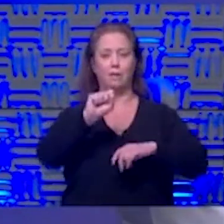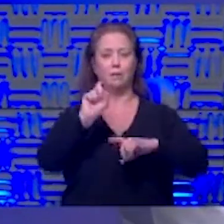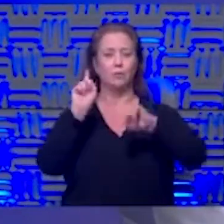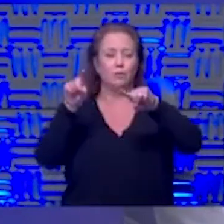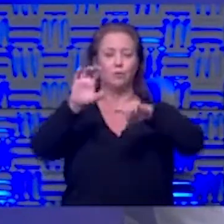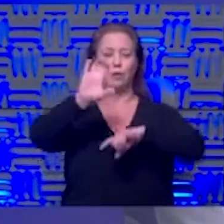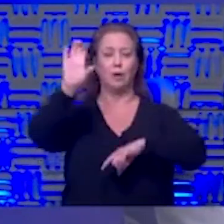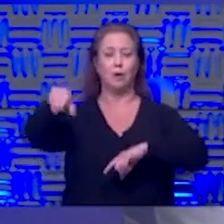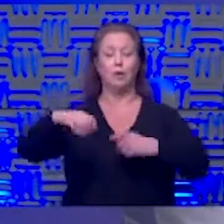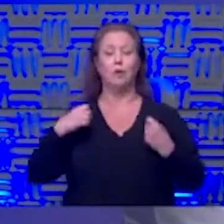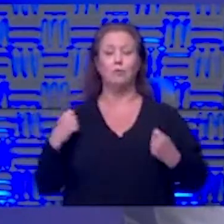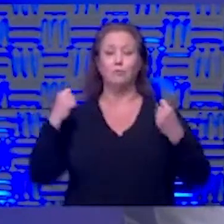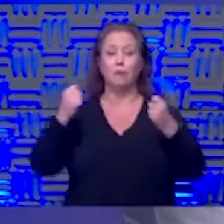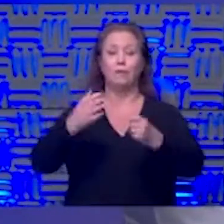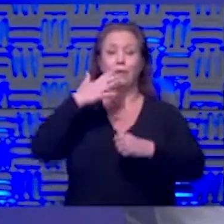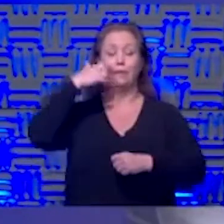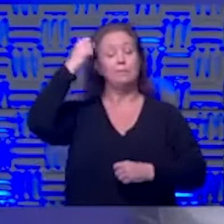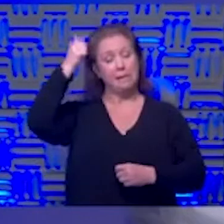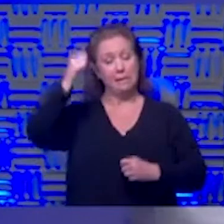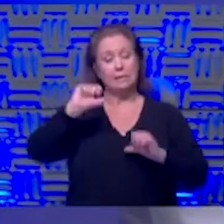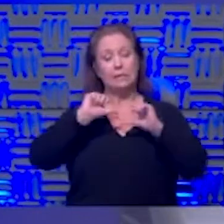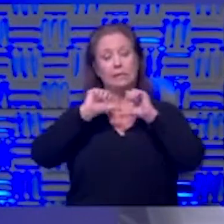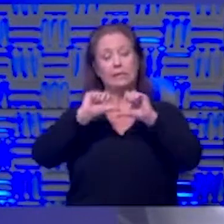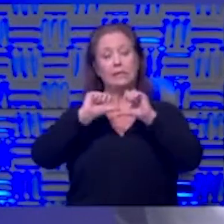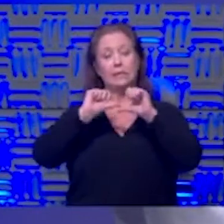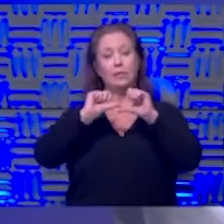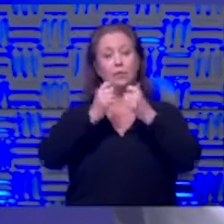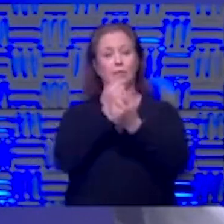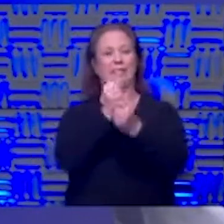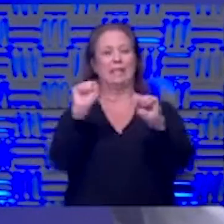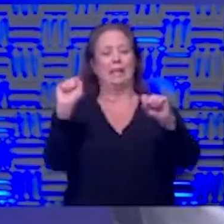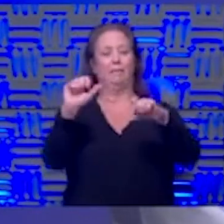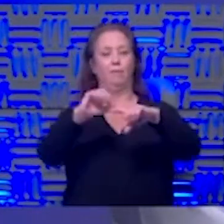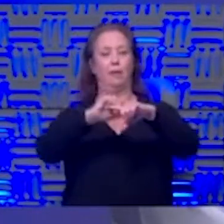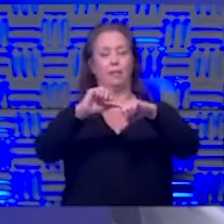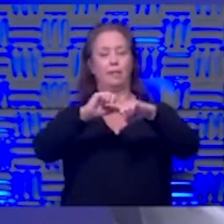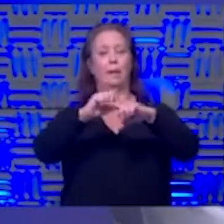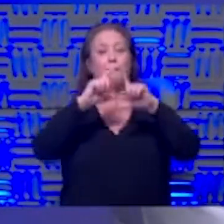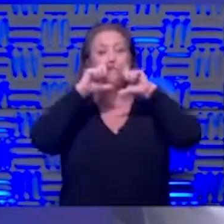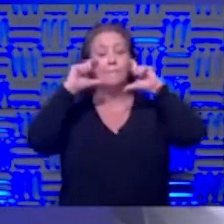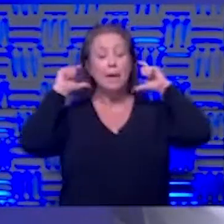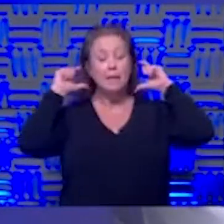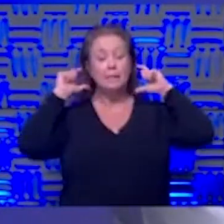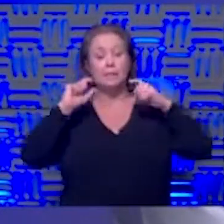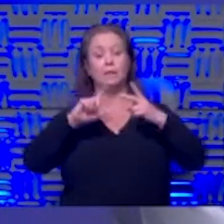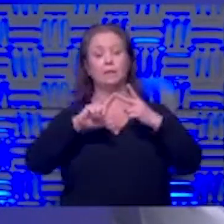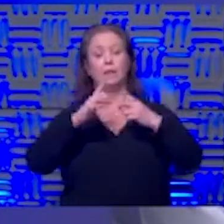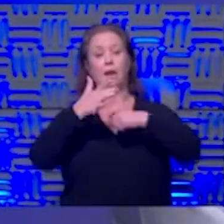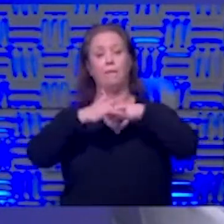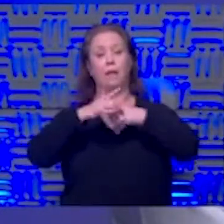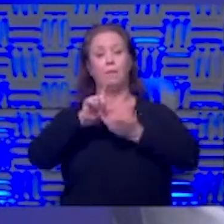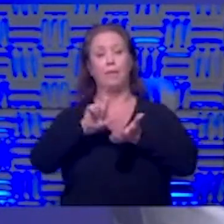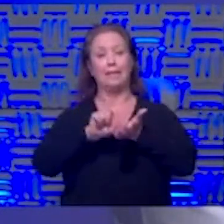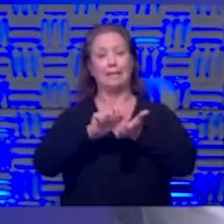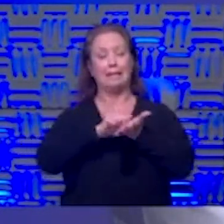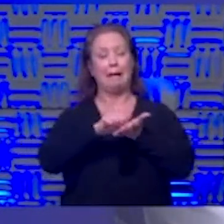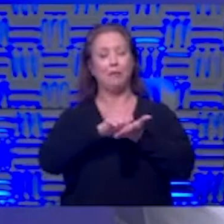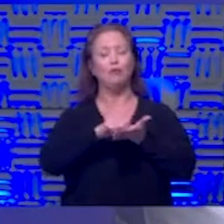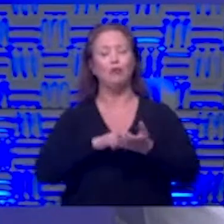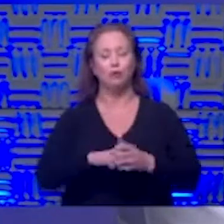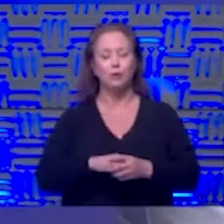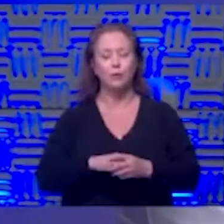chicago i think driving is best and continue to do those safe practices make sure you have mass make sure you have available hand sanitizer